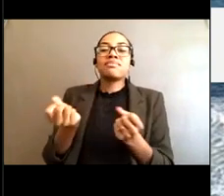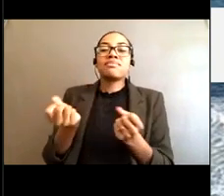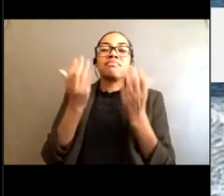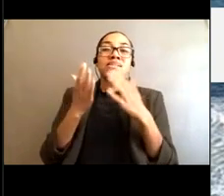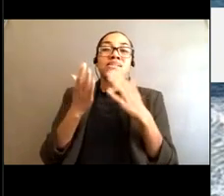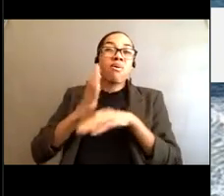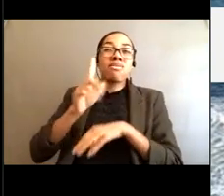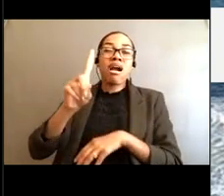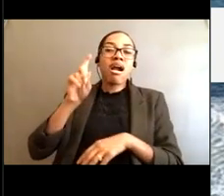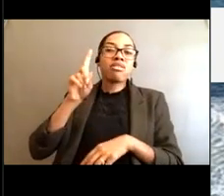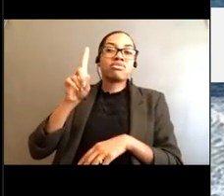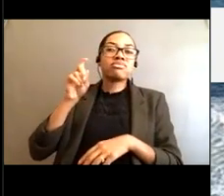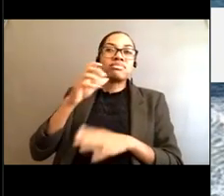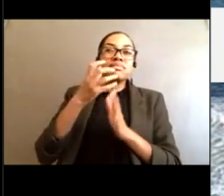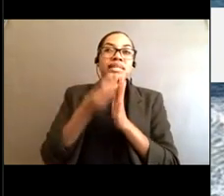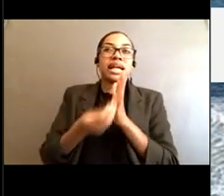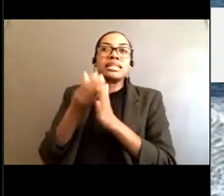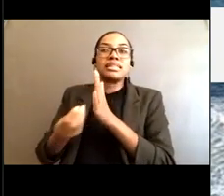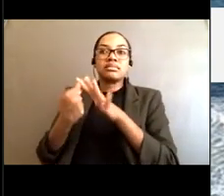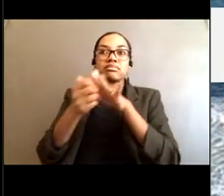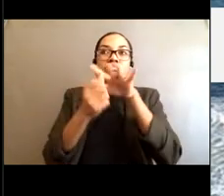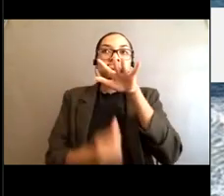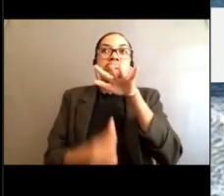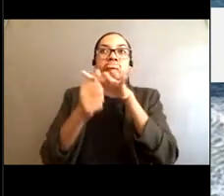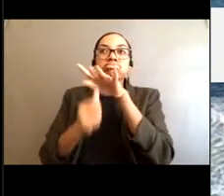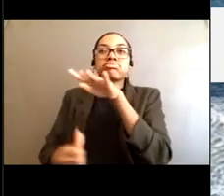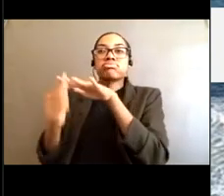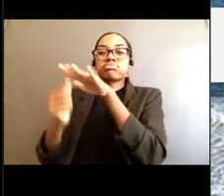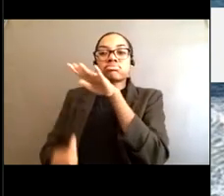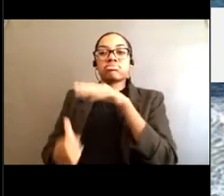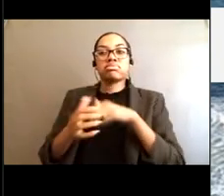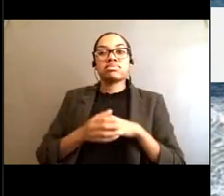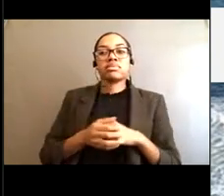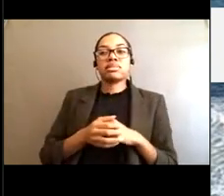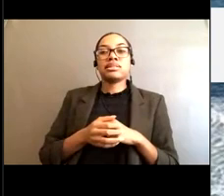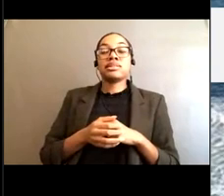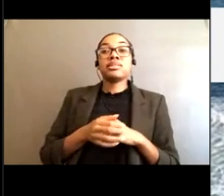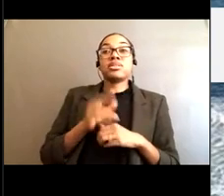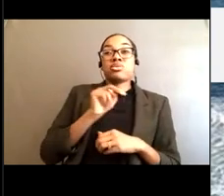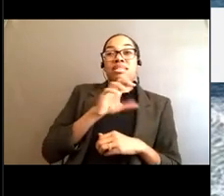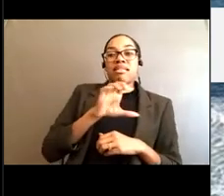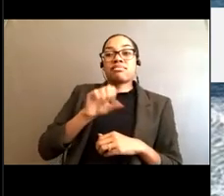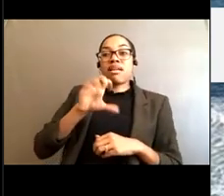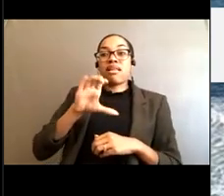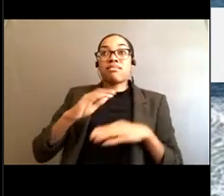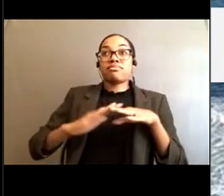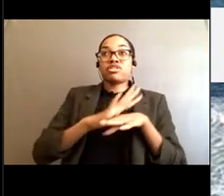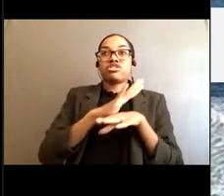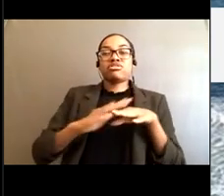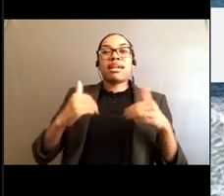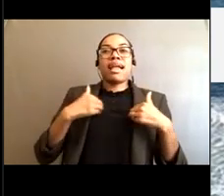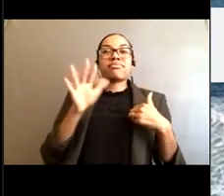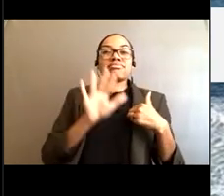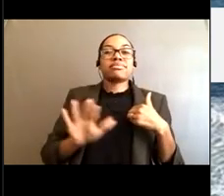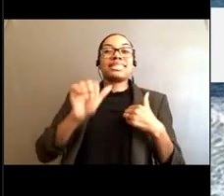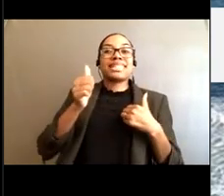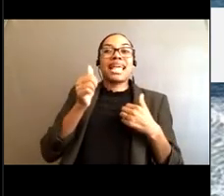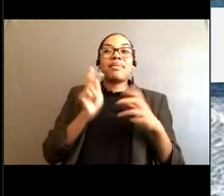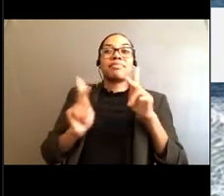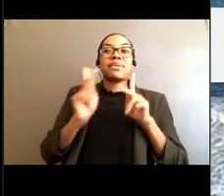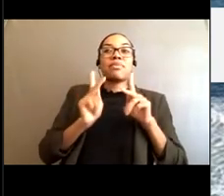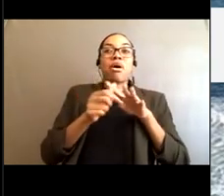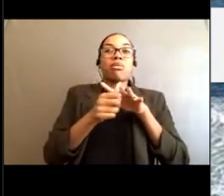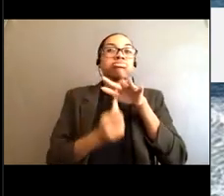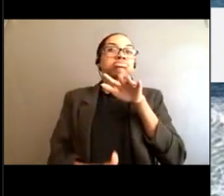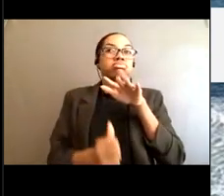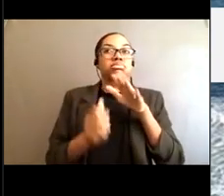as far as the Carolinas go, we average about 10 fatalities per year. So, just a significant impact. It's the